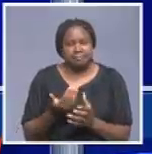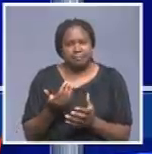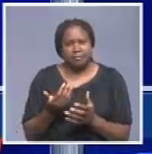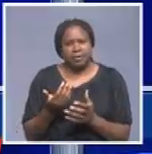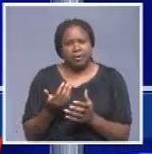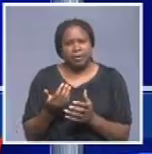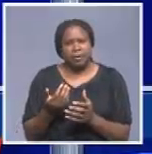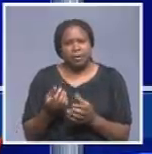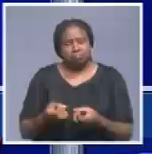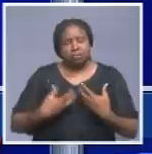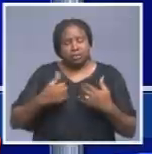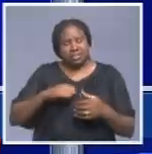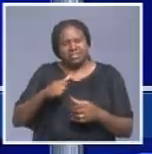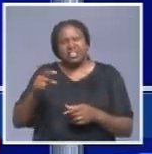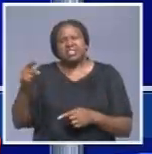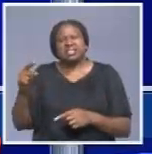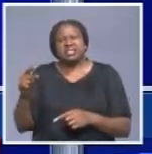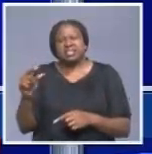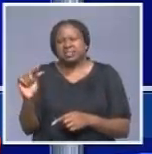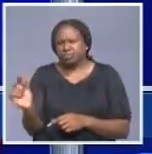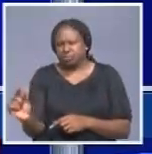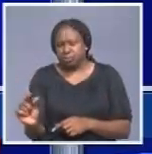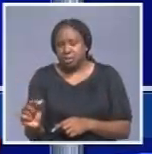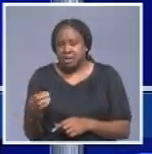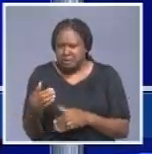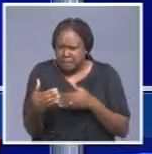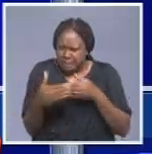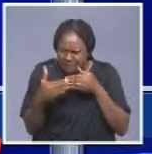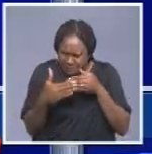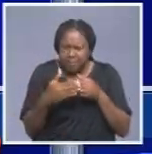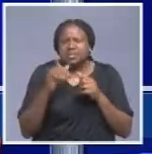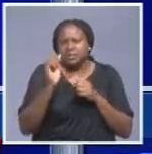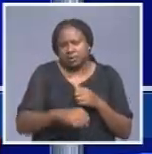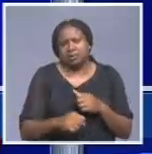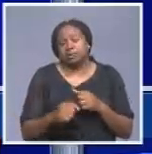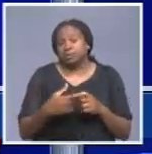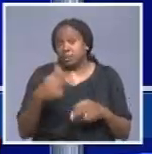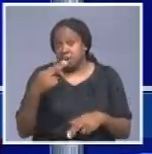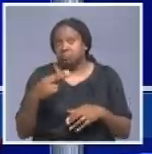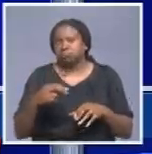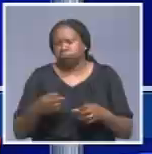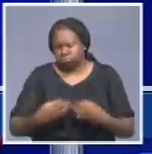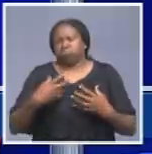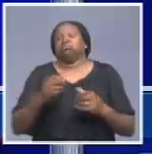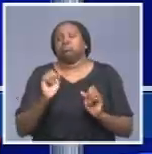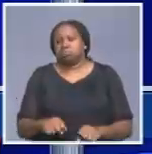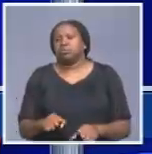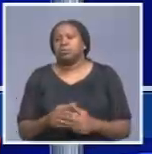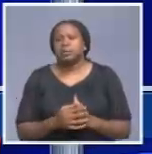is less, unless there was a very, very close contact, or there has been body